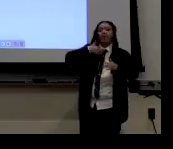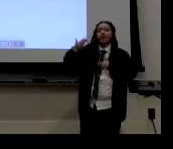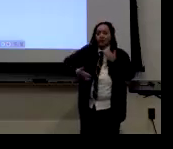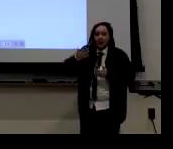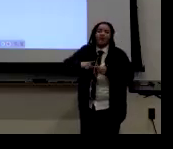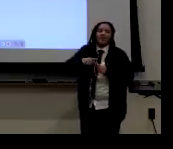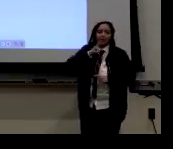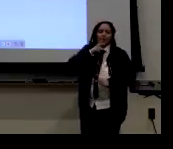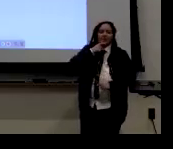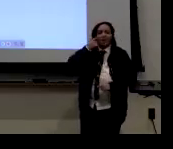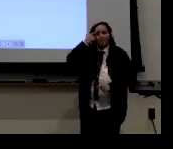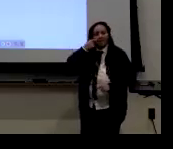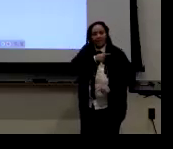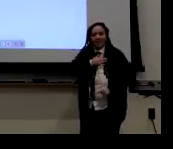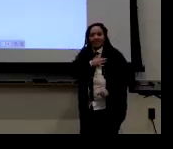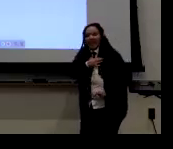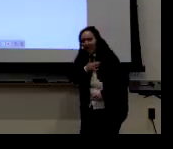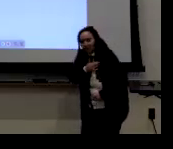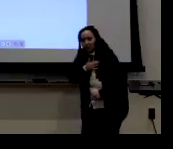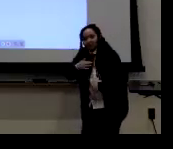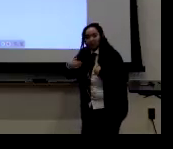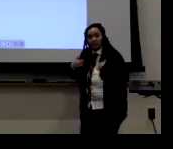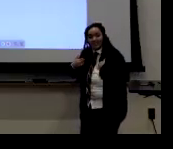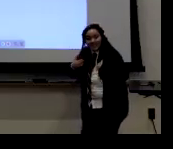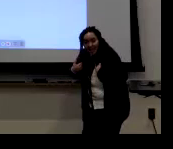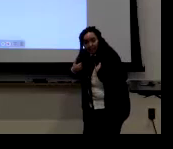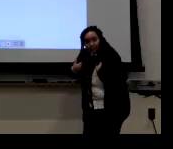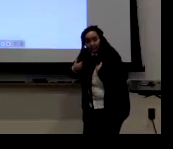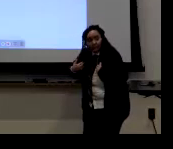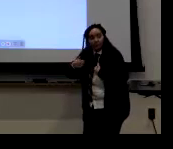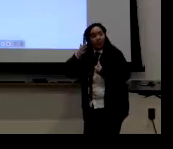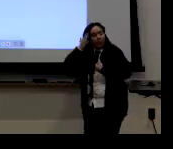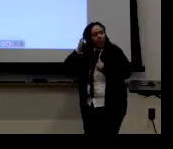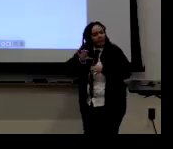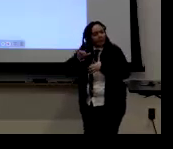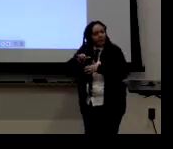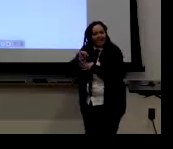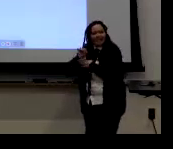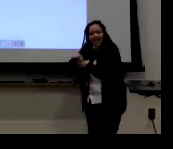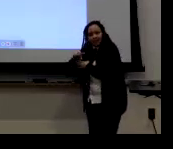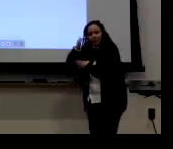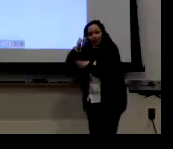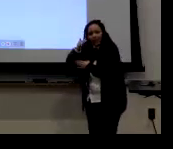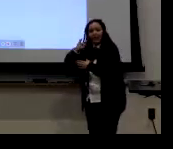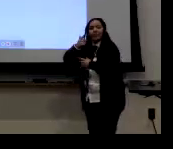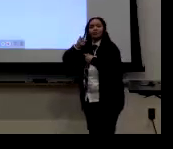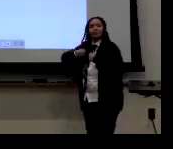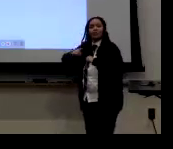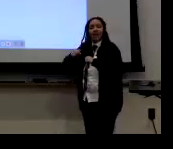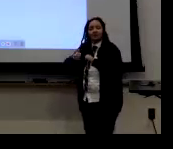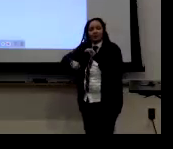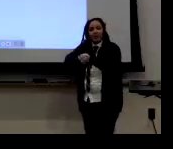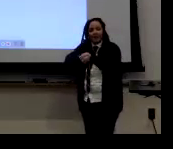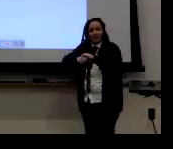I said, if all the signers were wearing the same clothes, the same uniform, how would you identify it? Okay. The slouch, that's one gender marking.